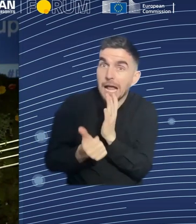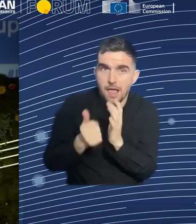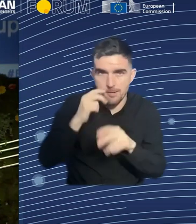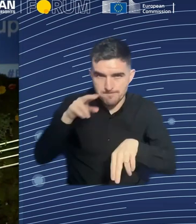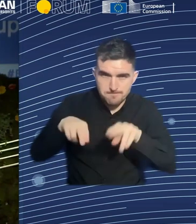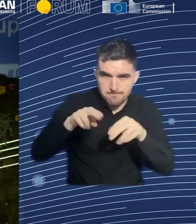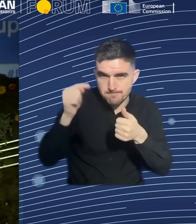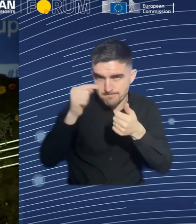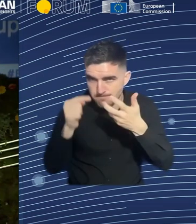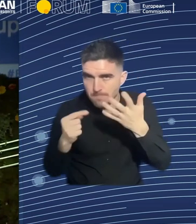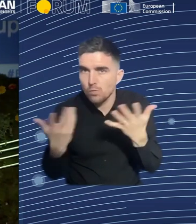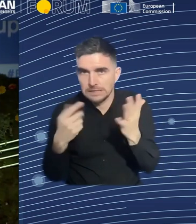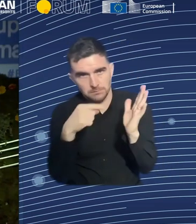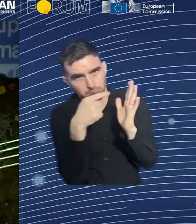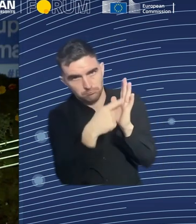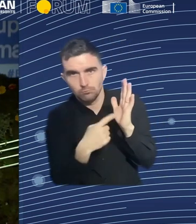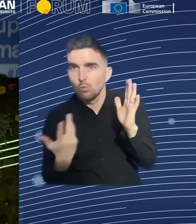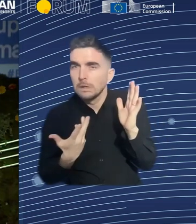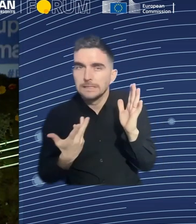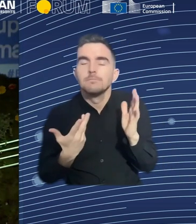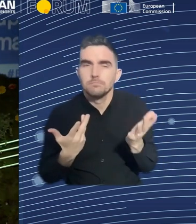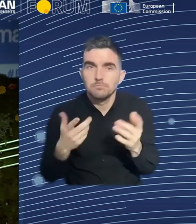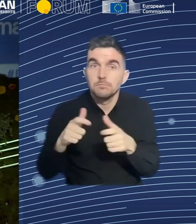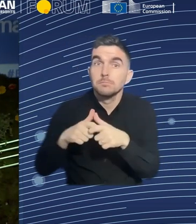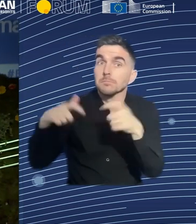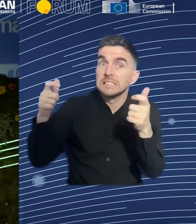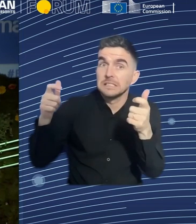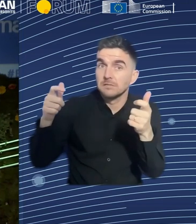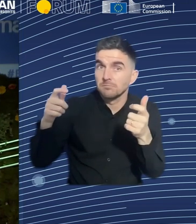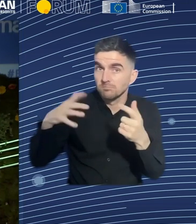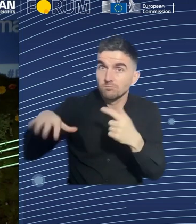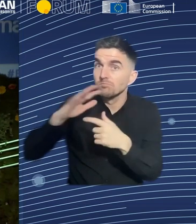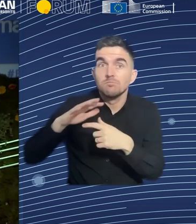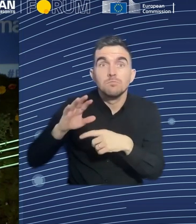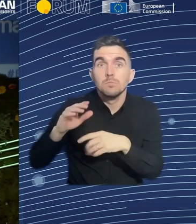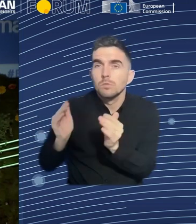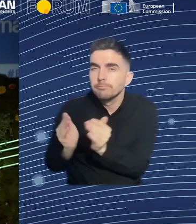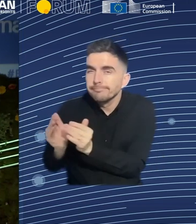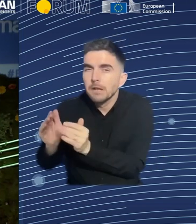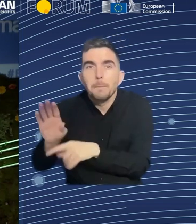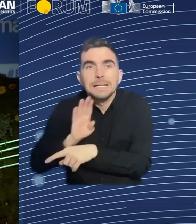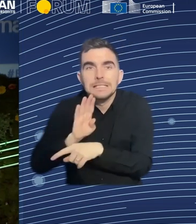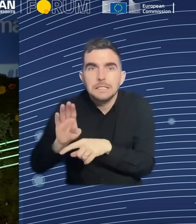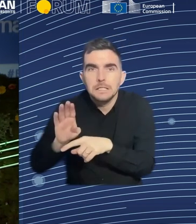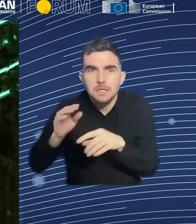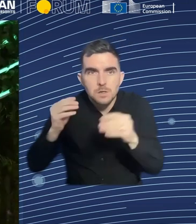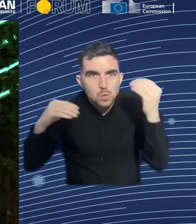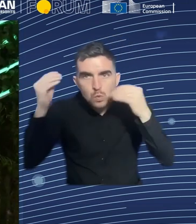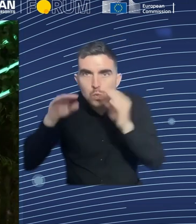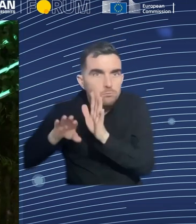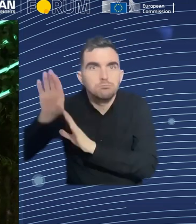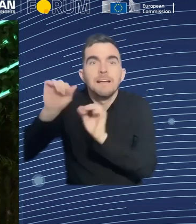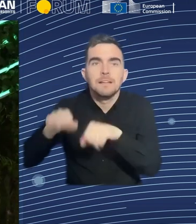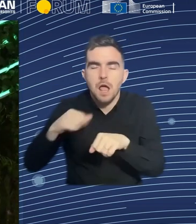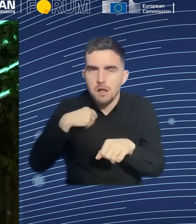business owner managers rather than the skills, rather than the schools, I guess. So that's the important aspect for